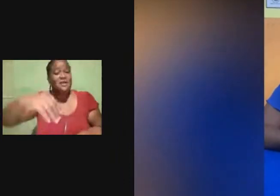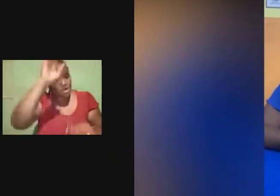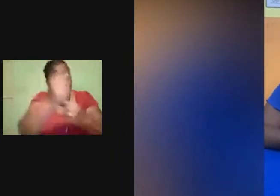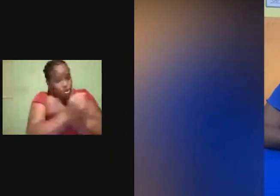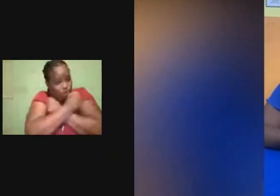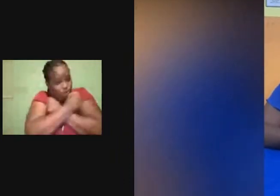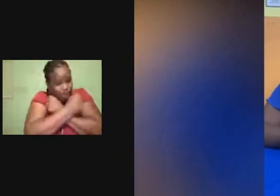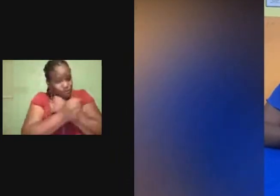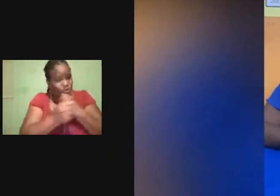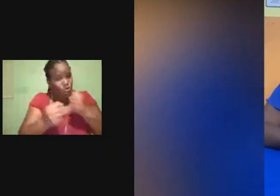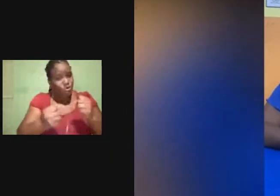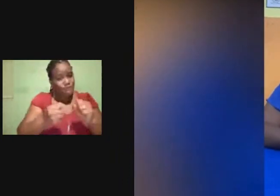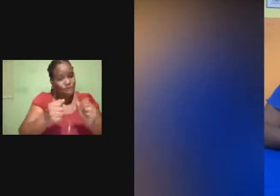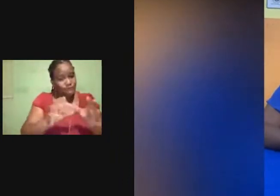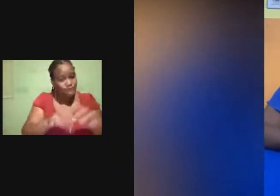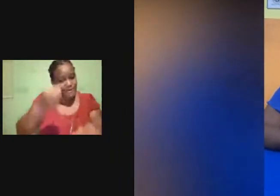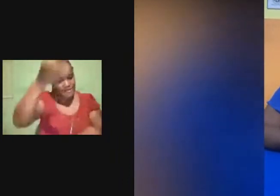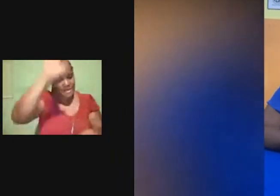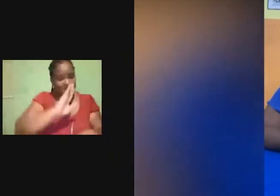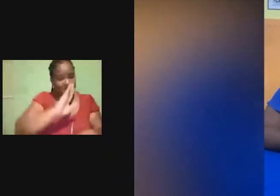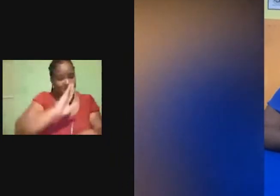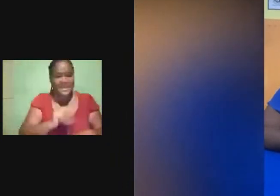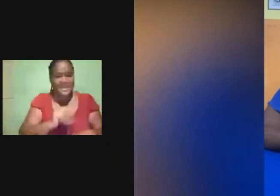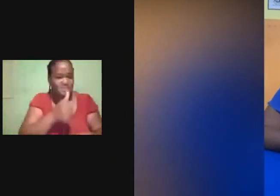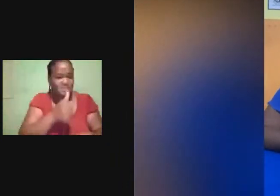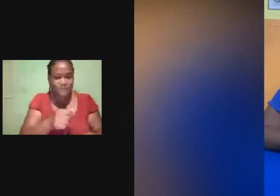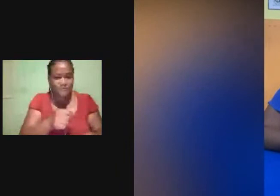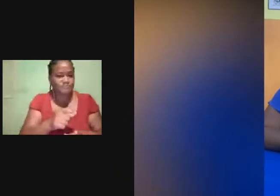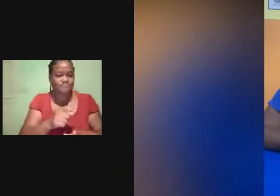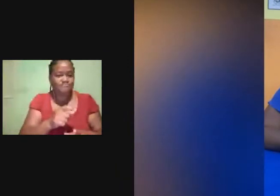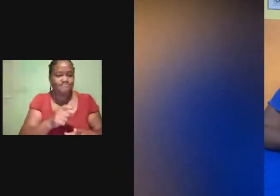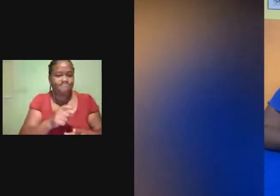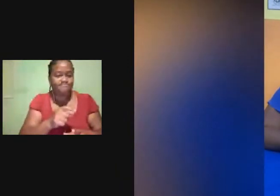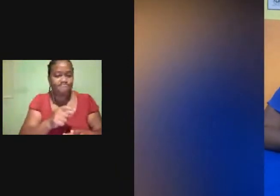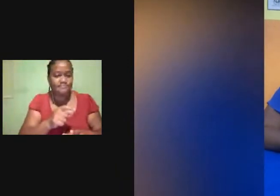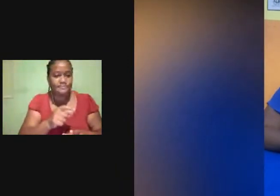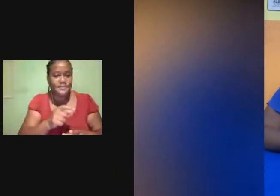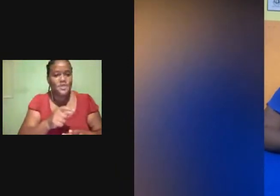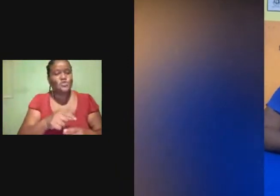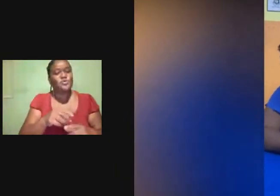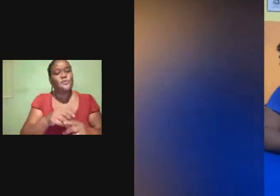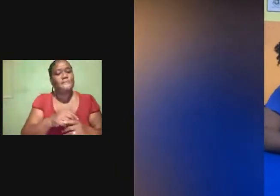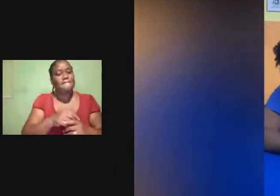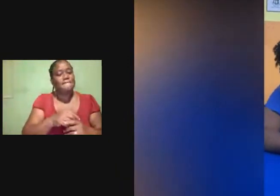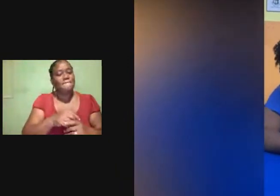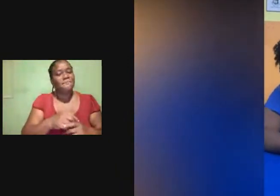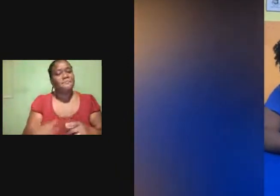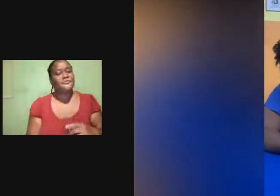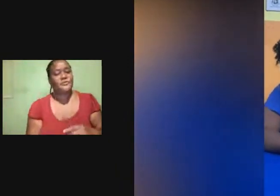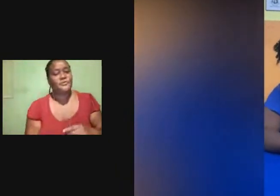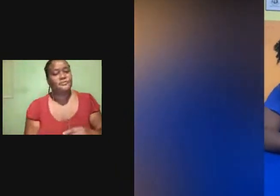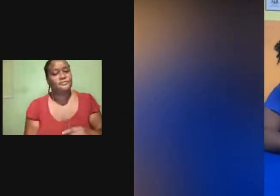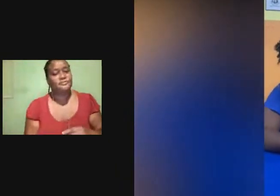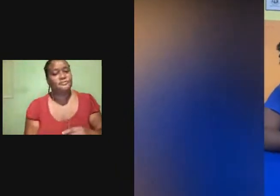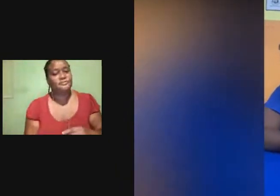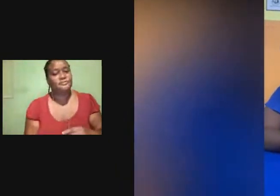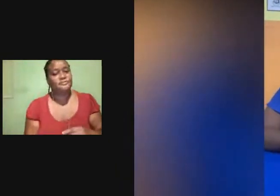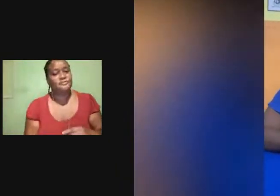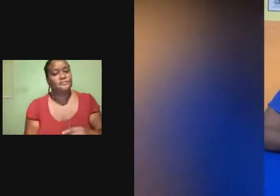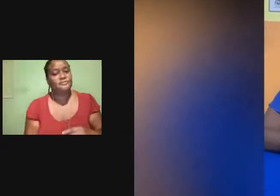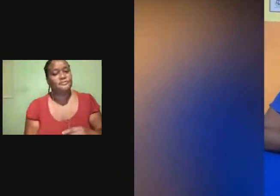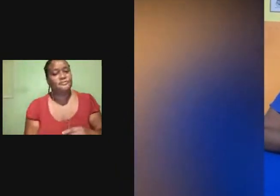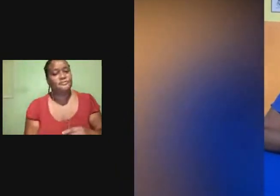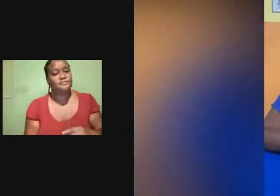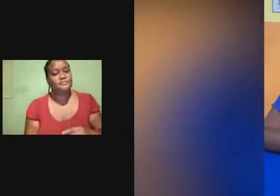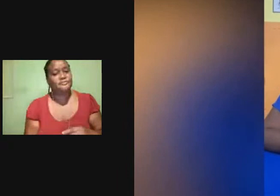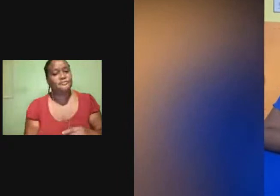haven't found it yet. I came up with an acronym for autism. Which is adorable angels sent